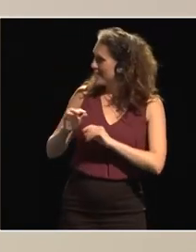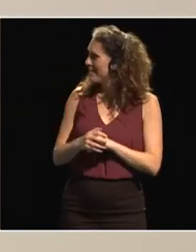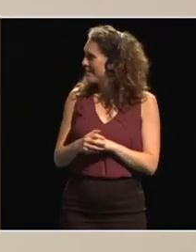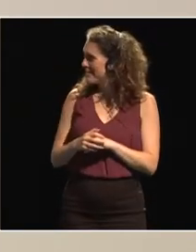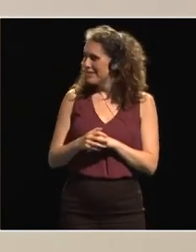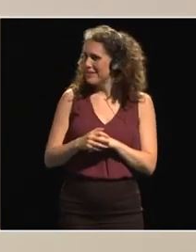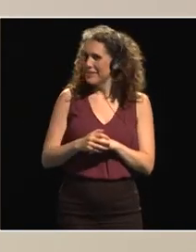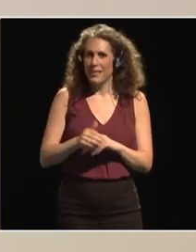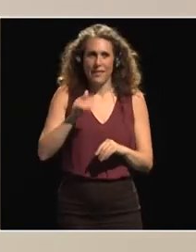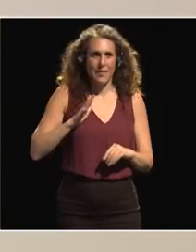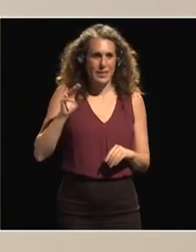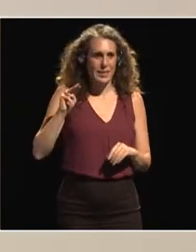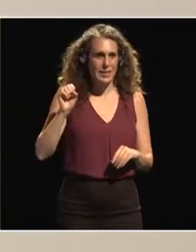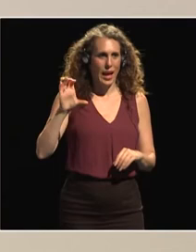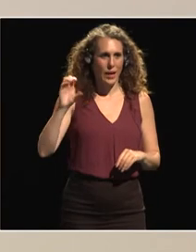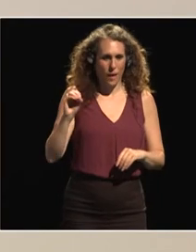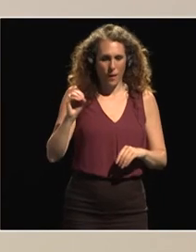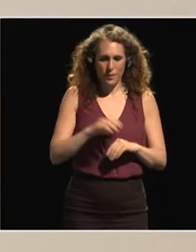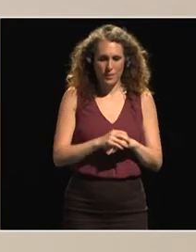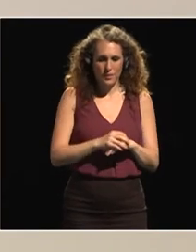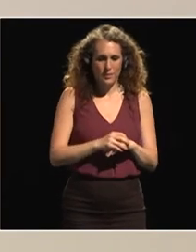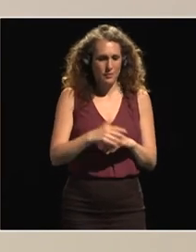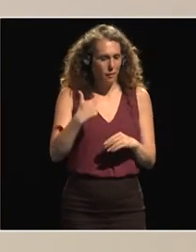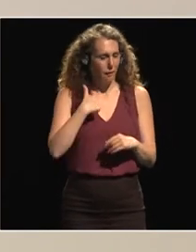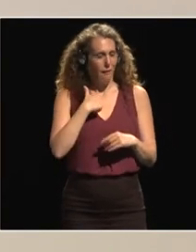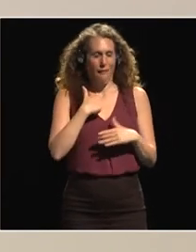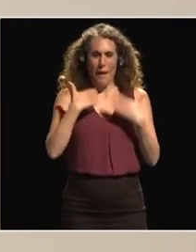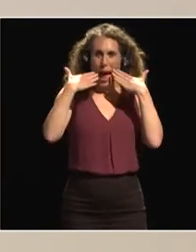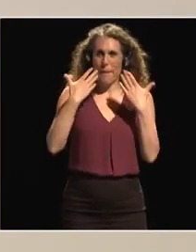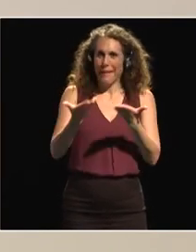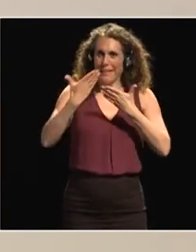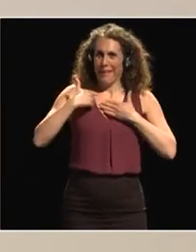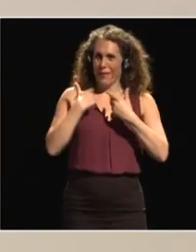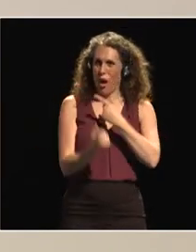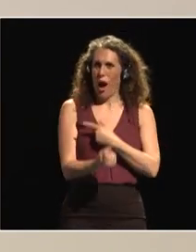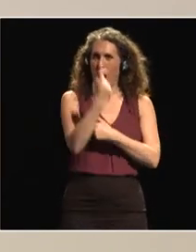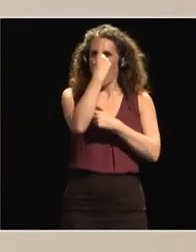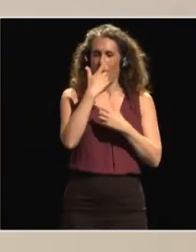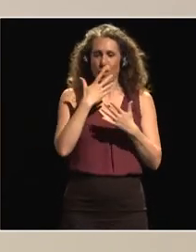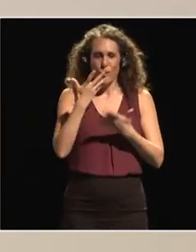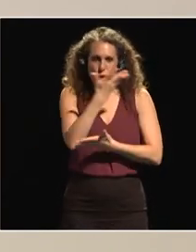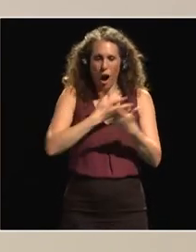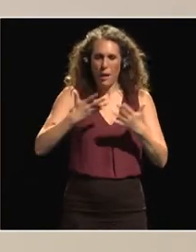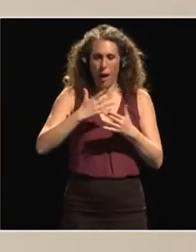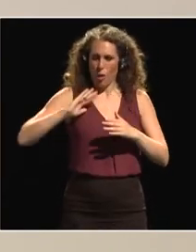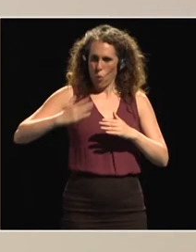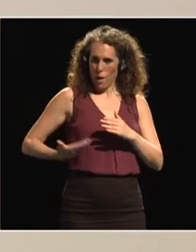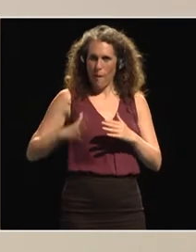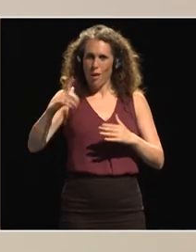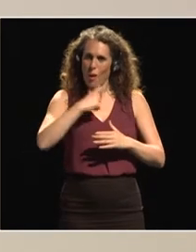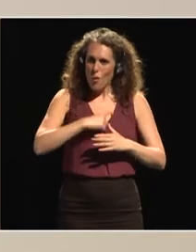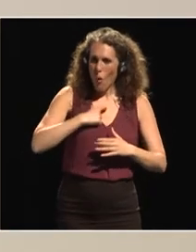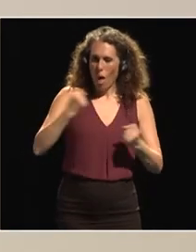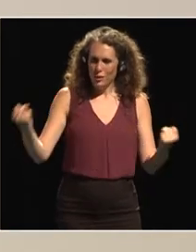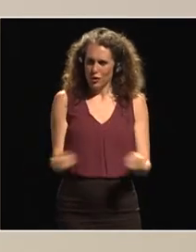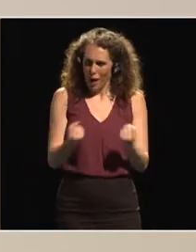dear friends I welcome this opportunity to discuss how we can empower and strengthen the role of women in the